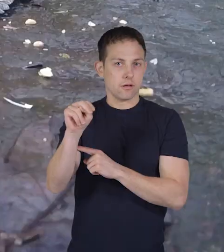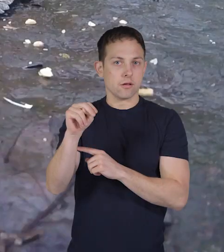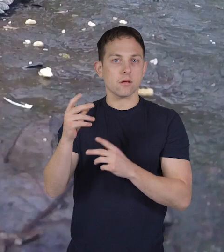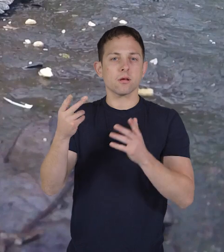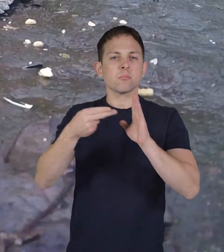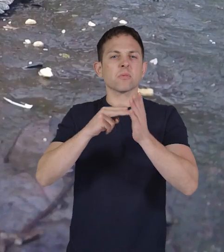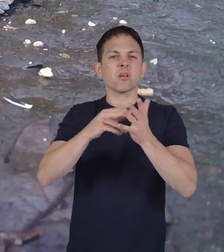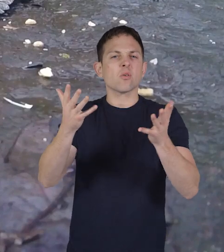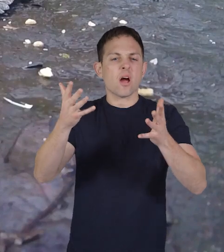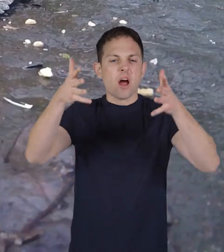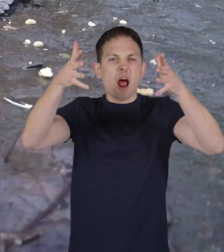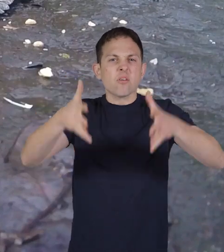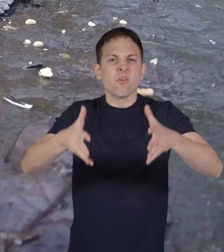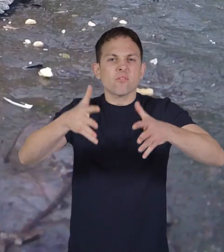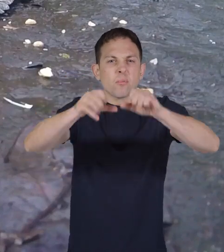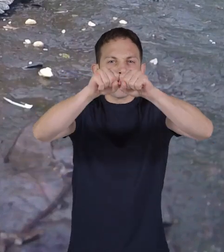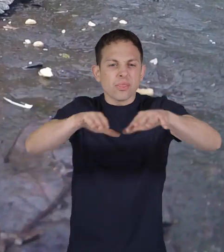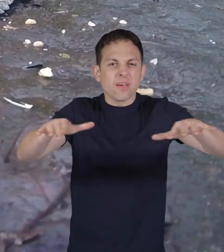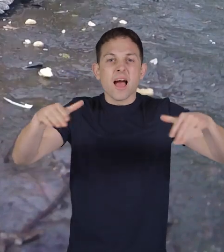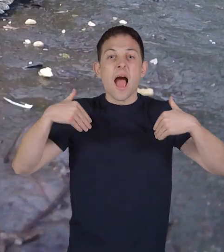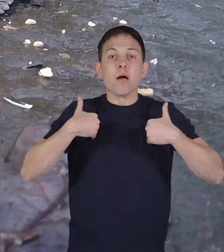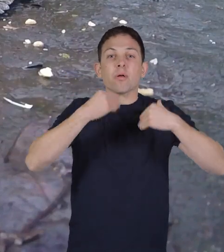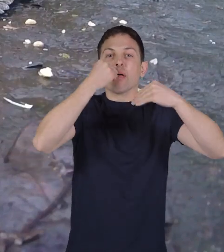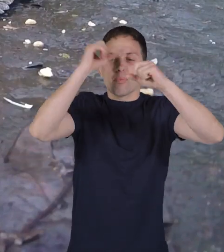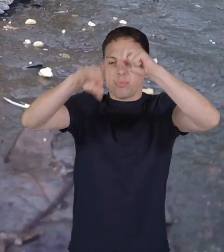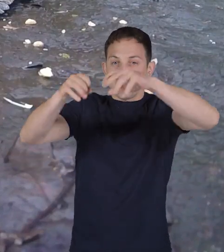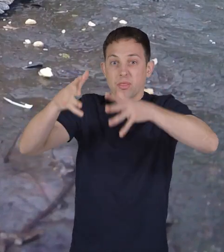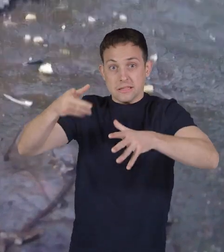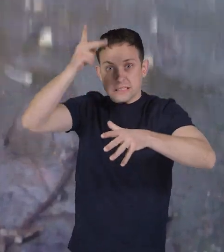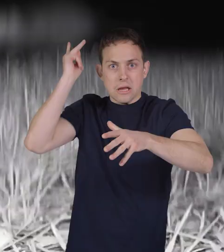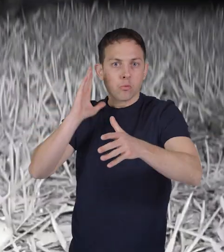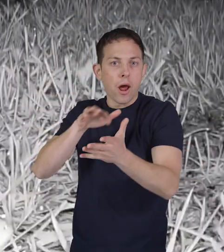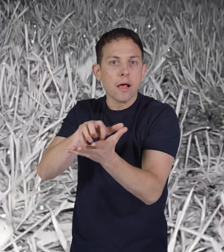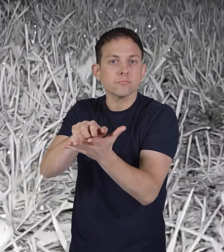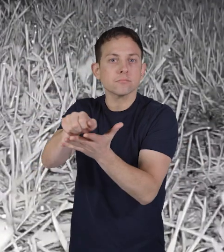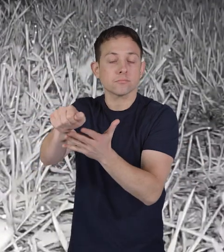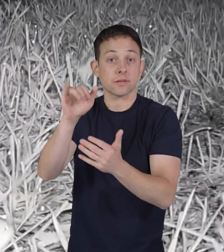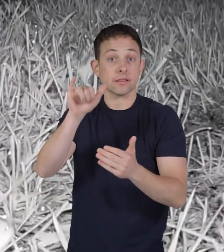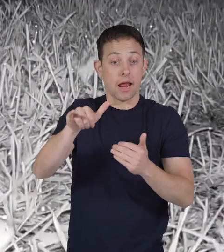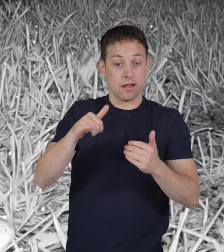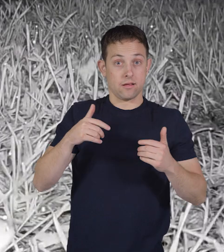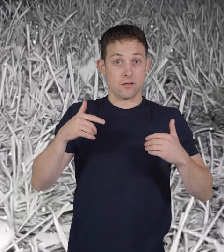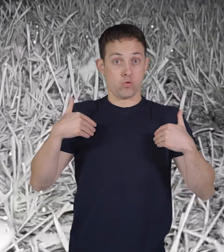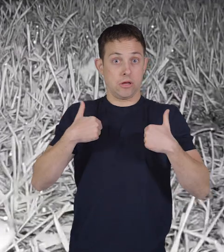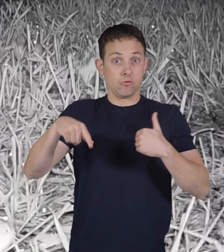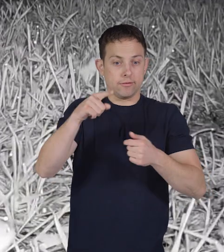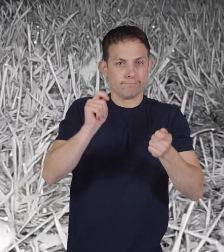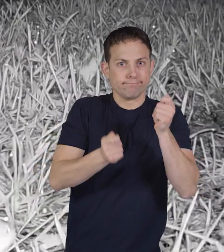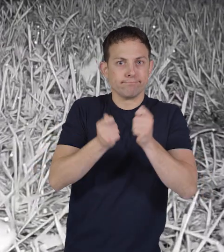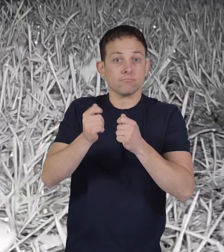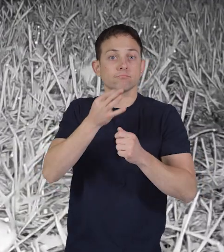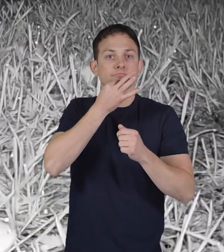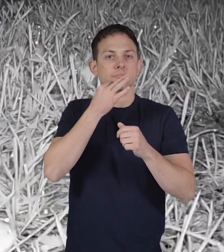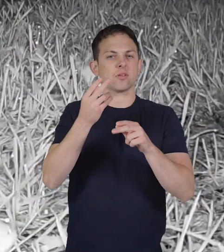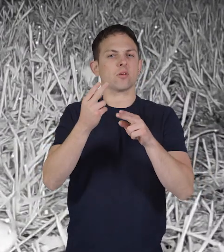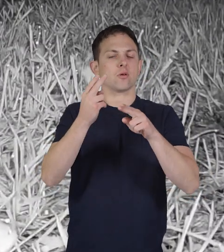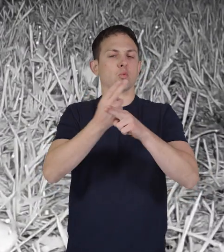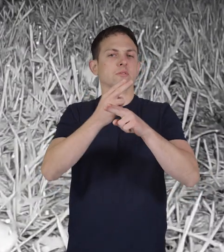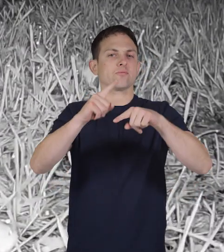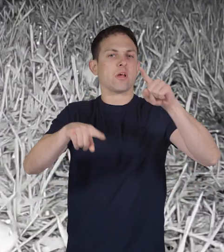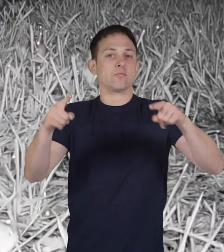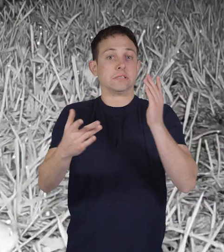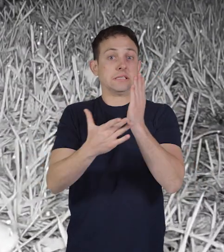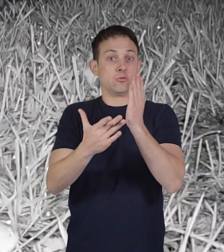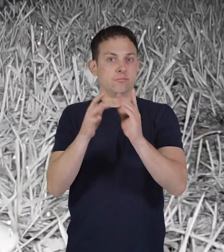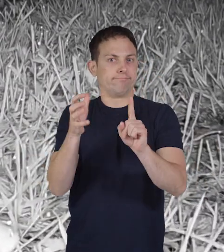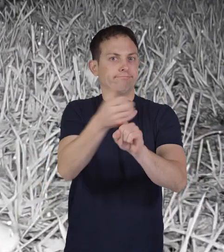the leftover scraps from other animals meals these adaptable creatures use a variety of